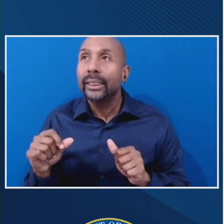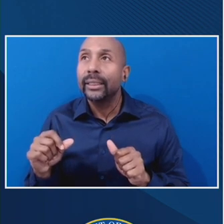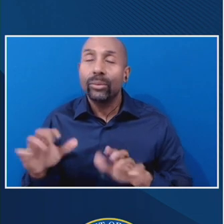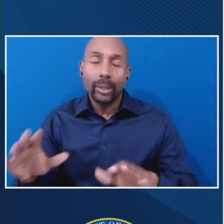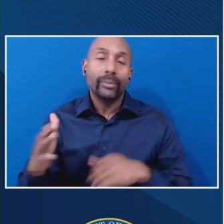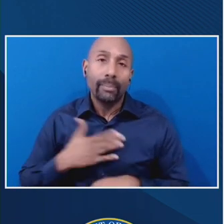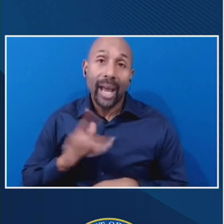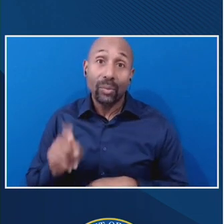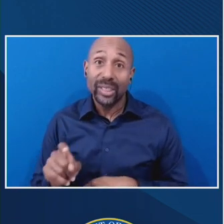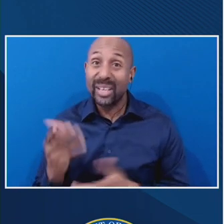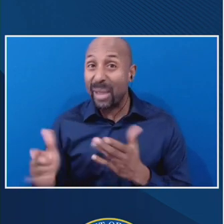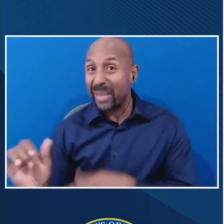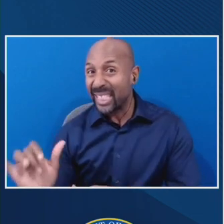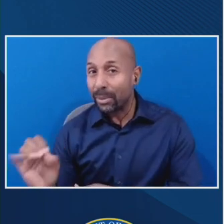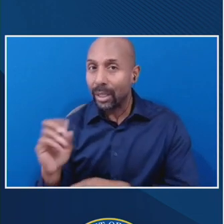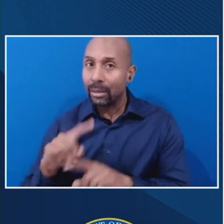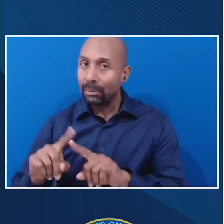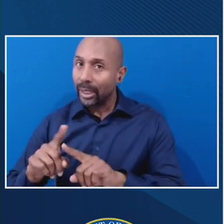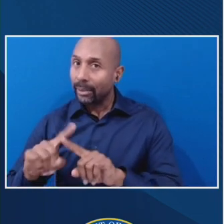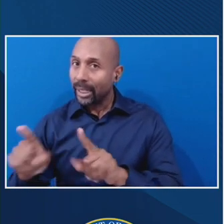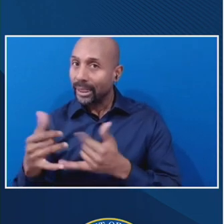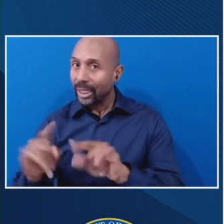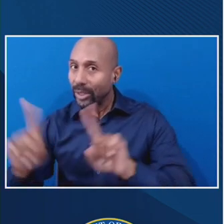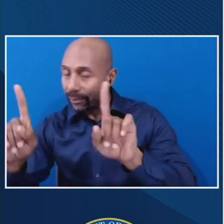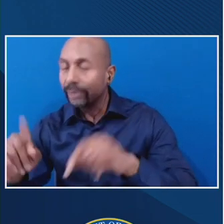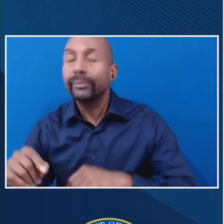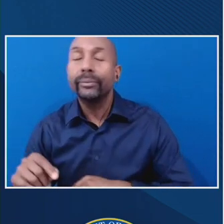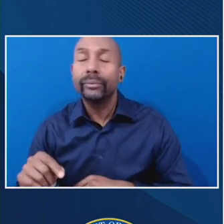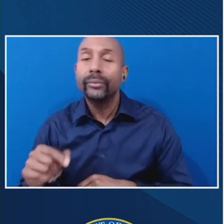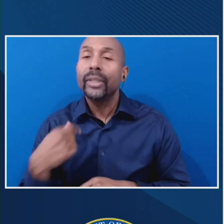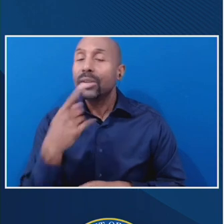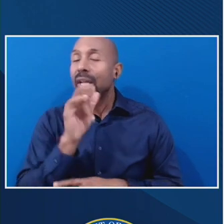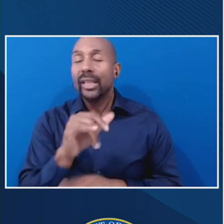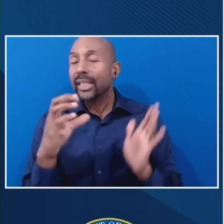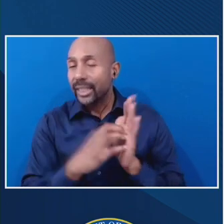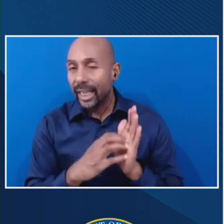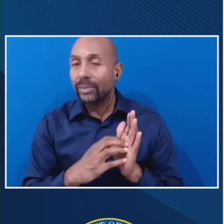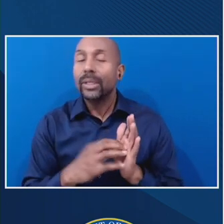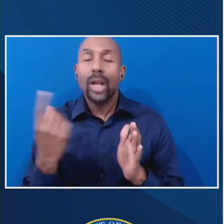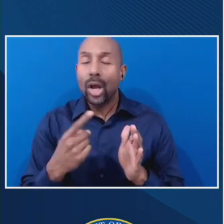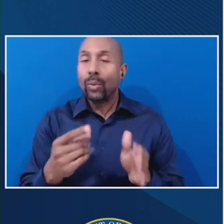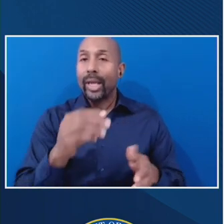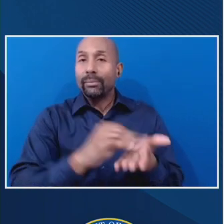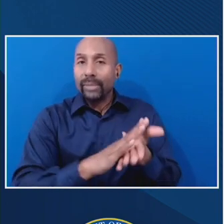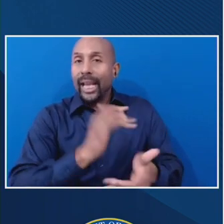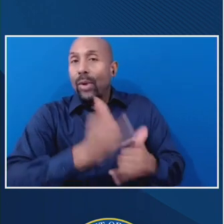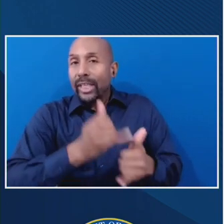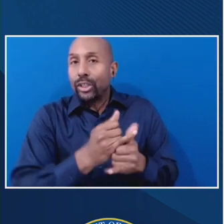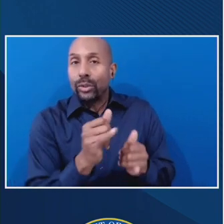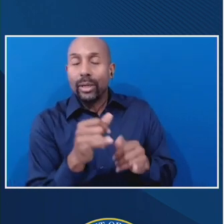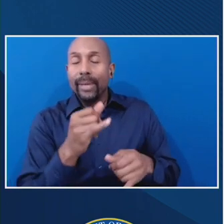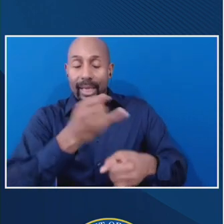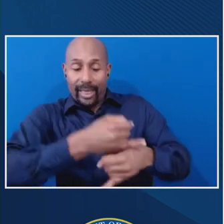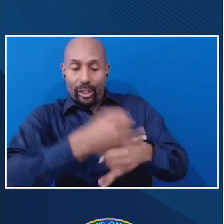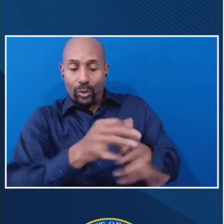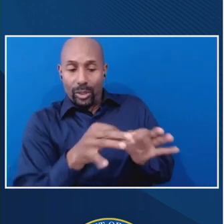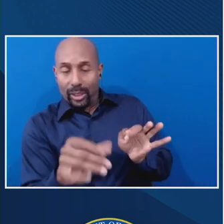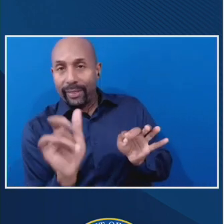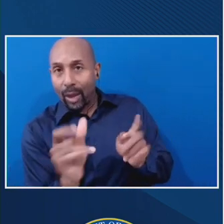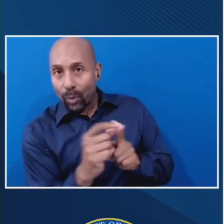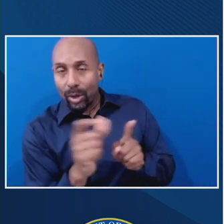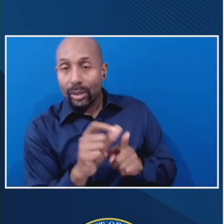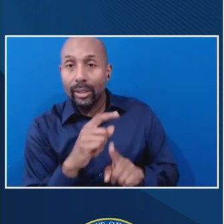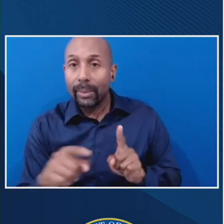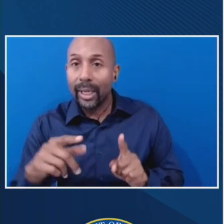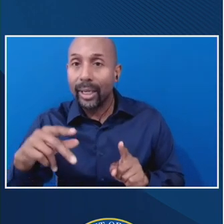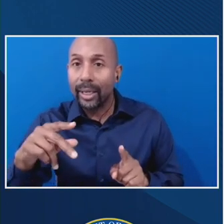as Joe asked about, because, and I understand that this section has always said an institution, but I think it's, we're not, I mean, obviously Capella is, but like we're